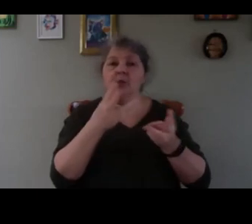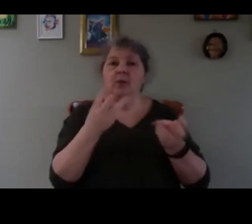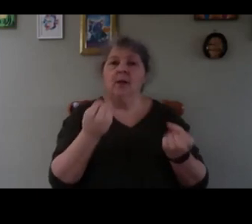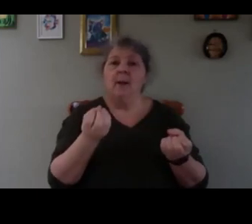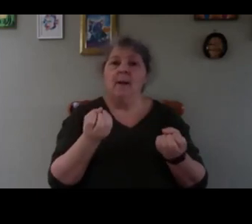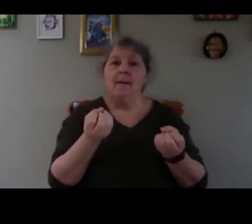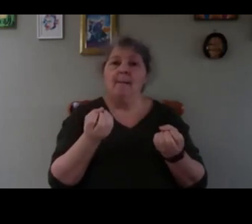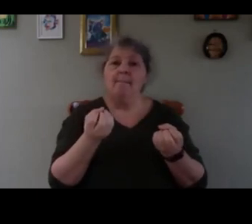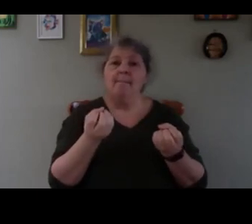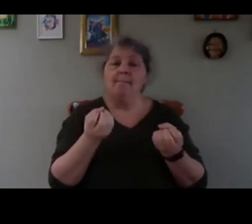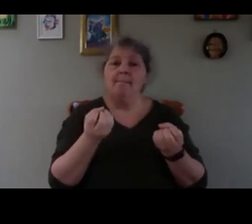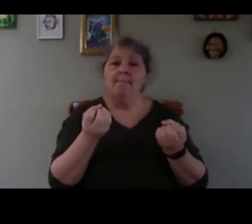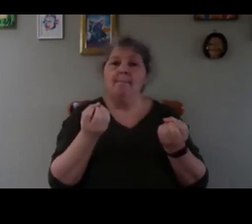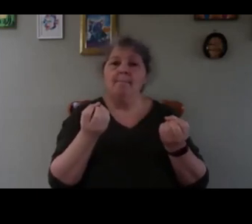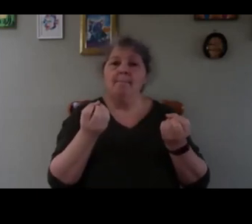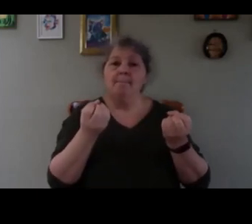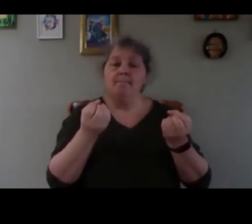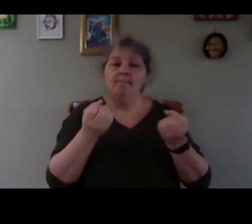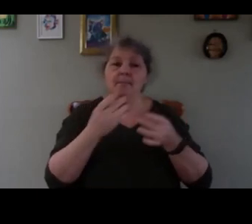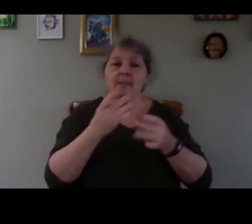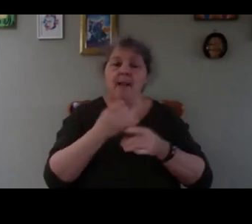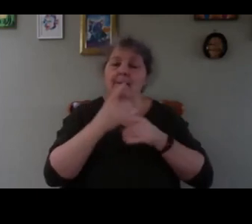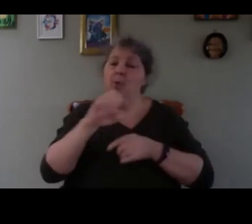vitality the strength of your seedlings